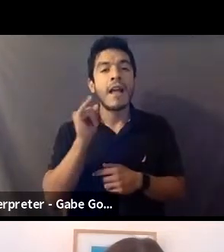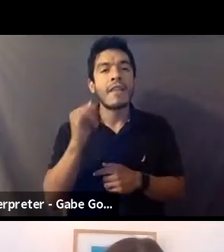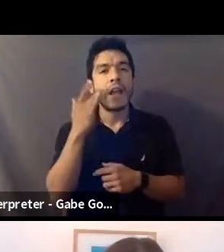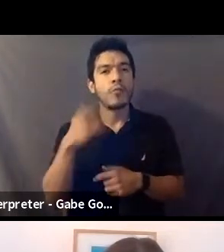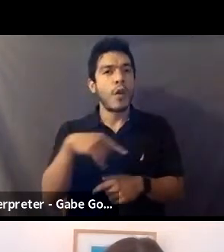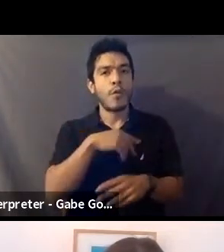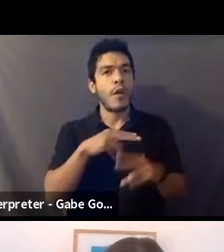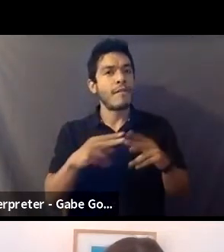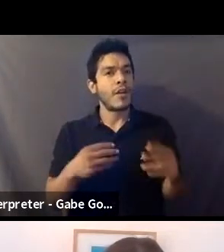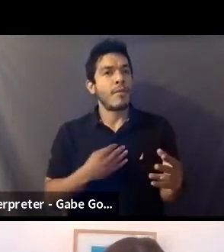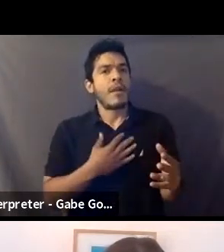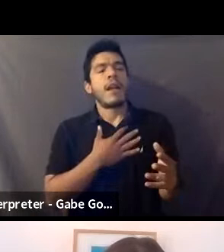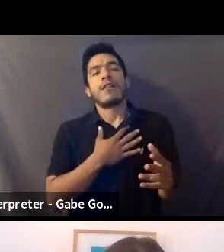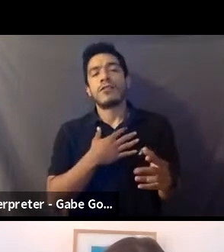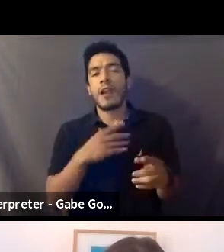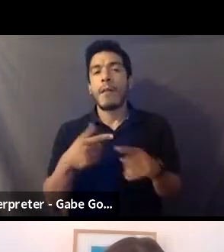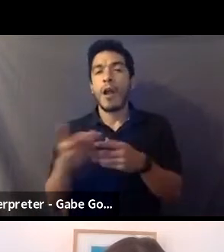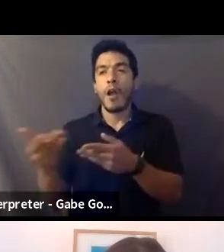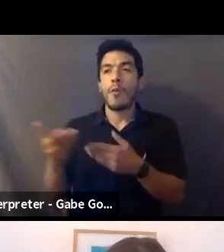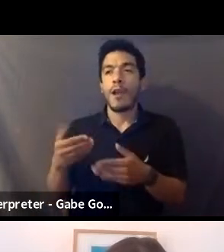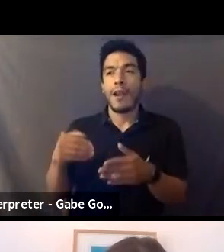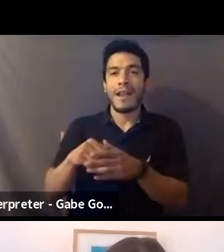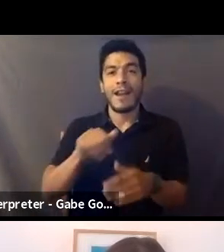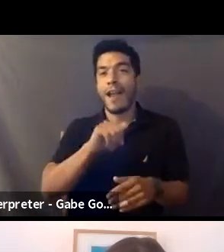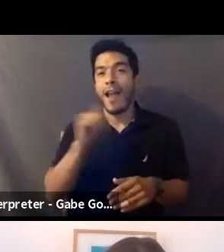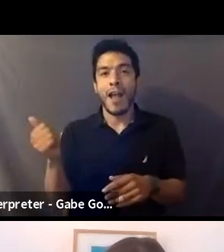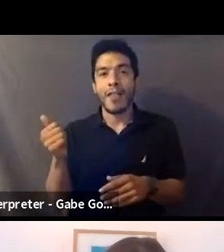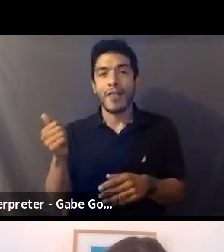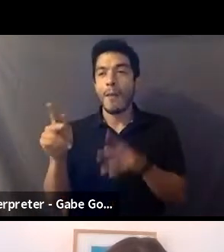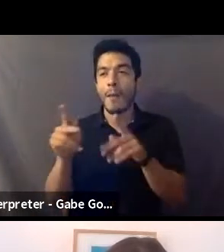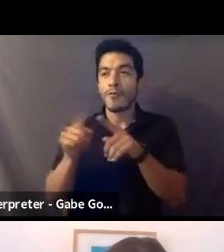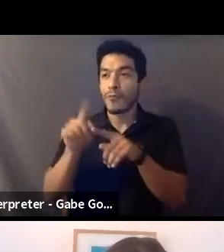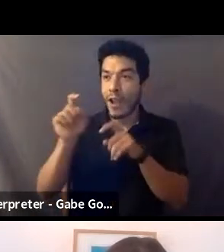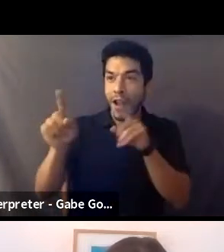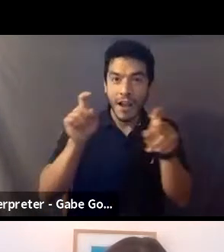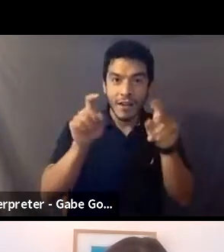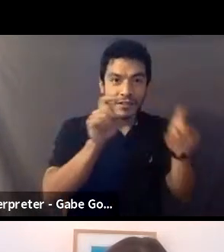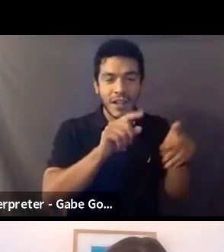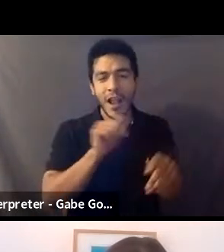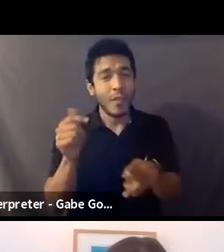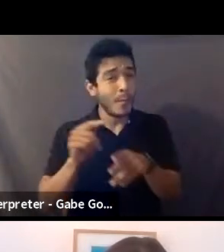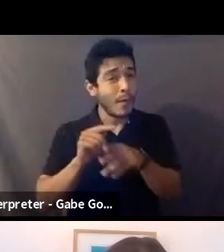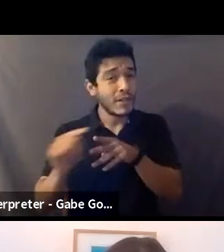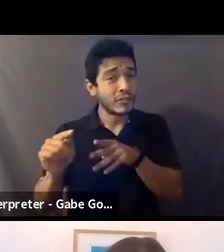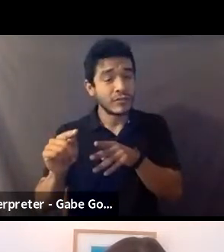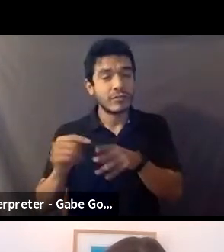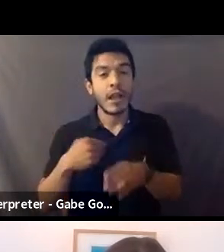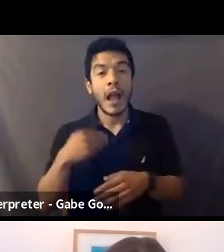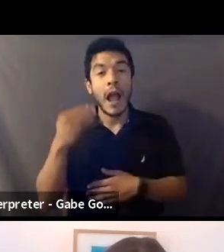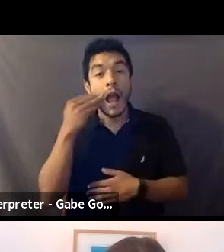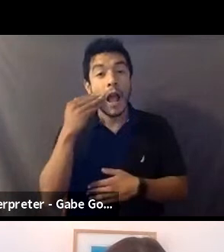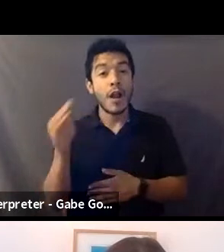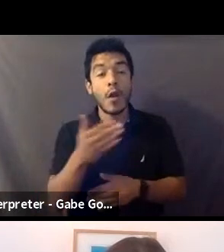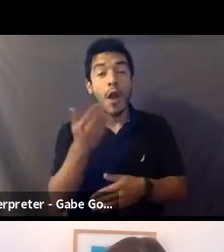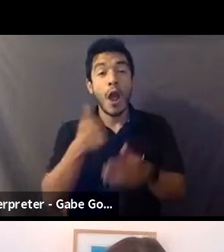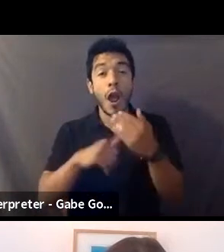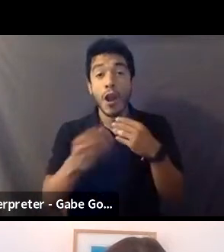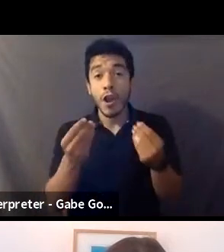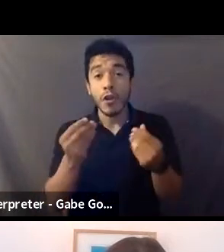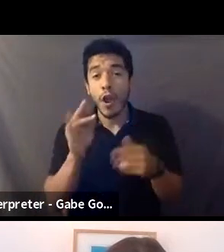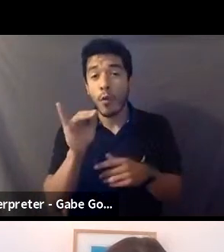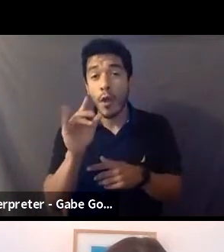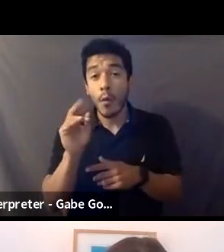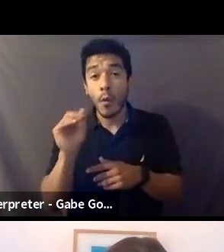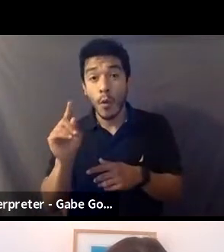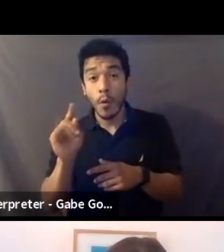passionate about, um, bringing in other consultants. Uh, and, you know, uh, I know that the underground railroad, which is, um,